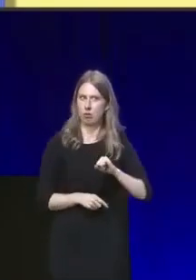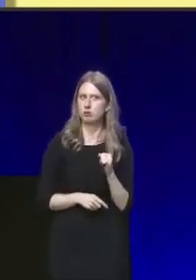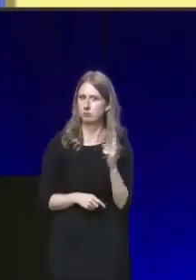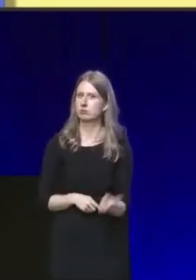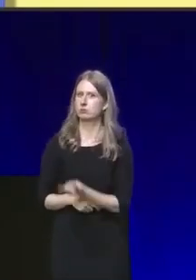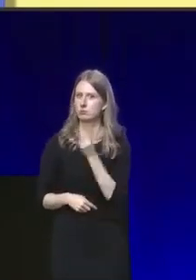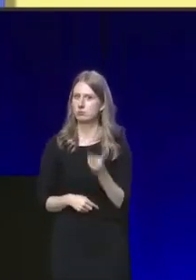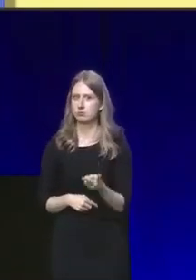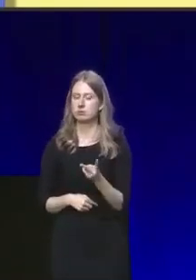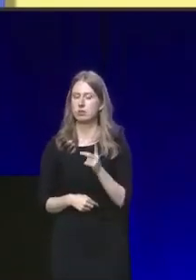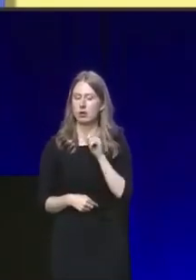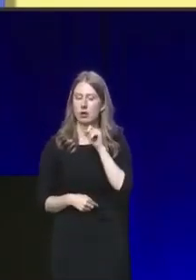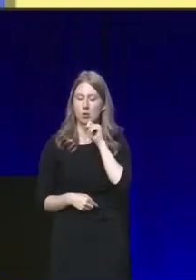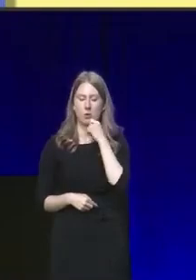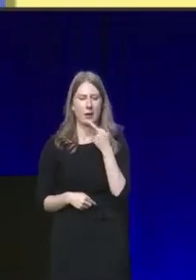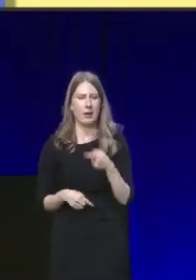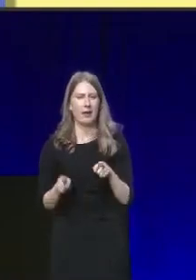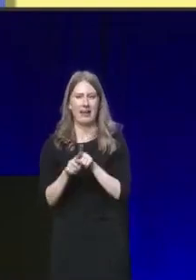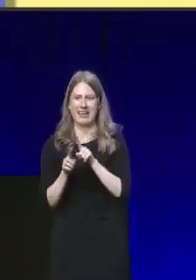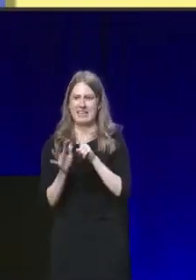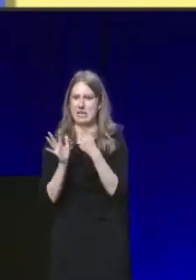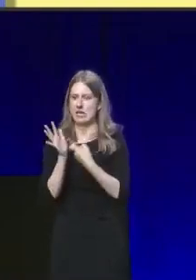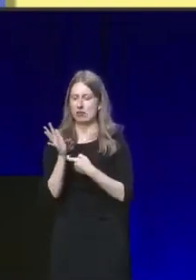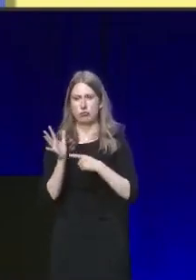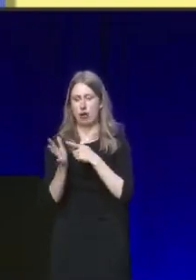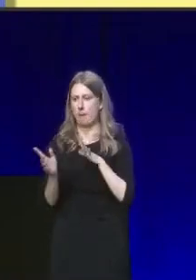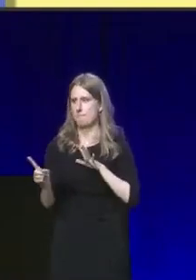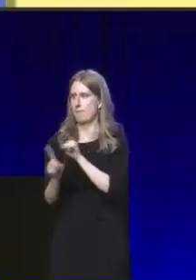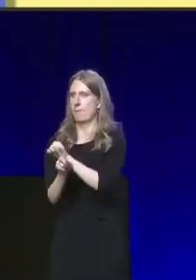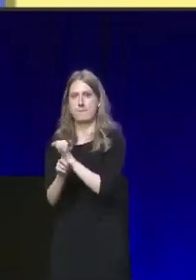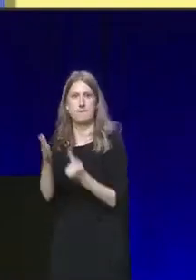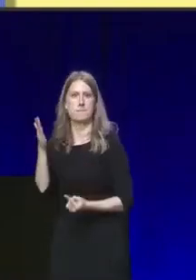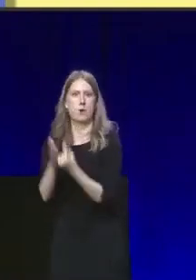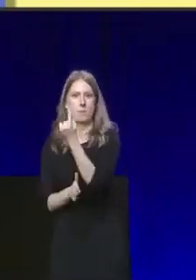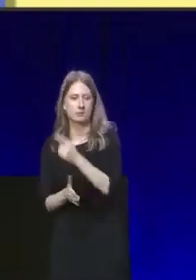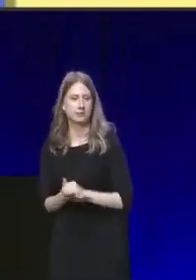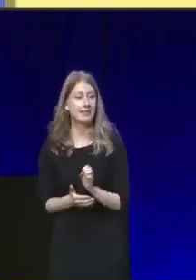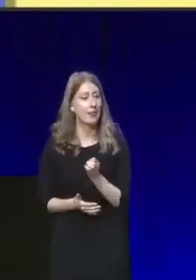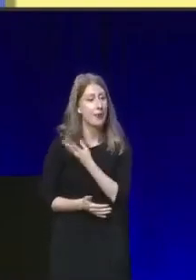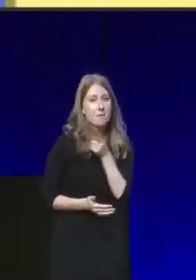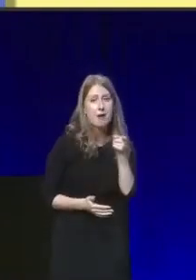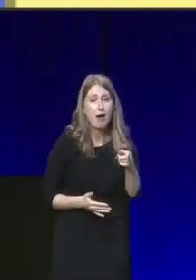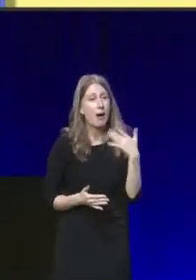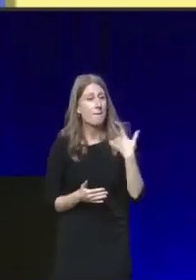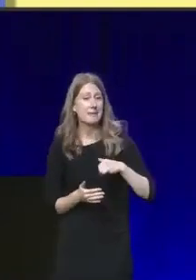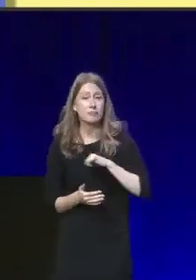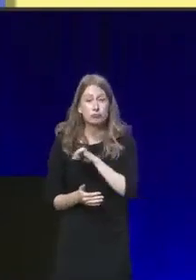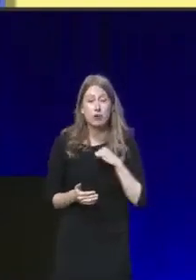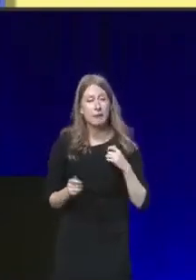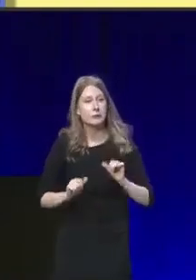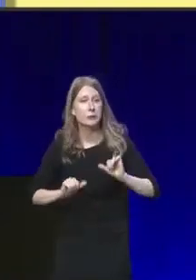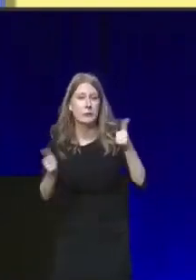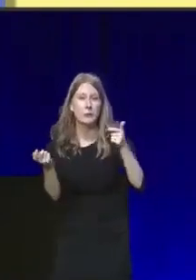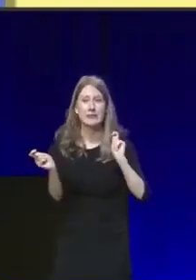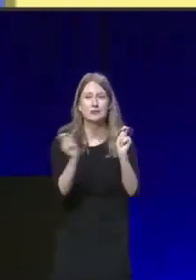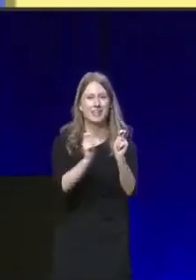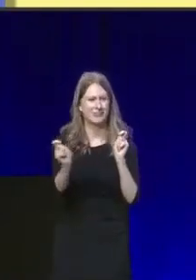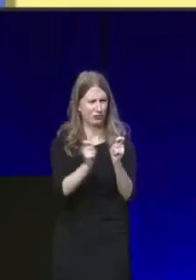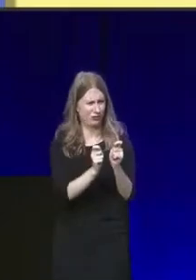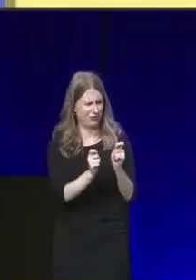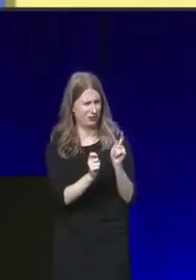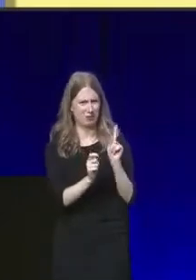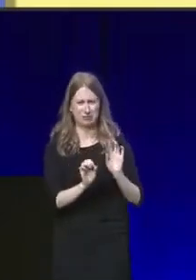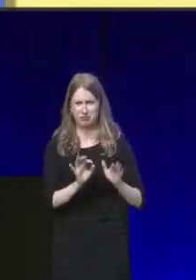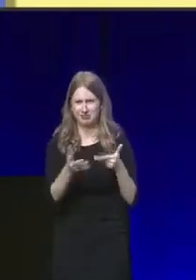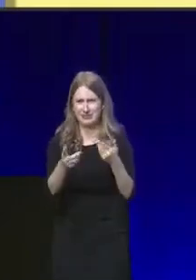as an era-defining moment. A Labour Party that promised change is delivering more of the same. The